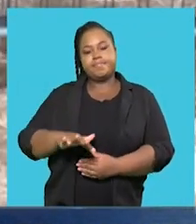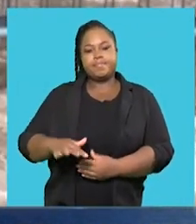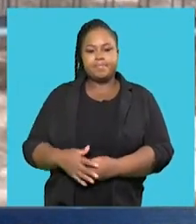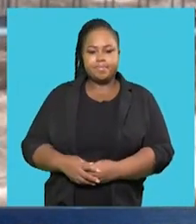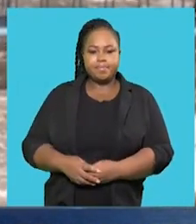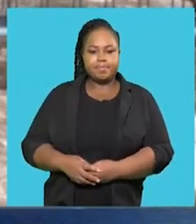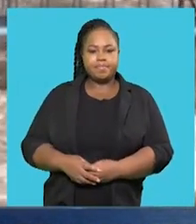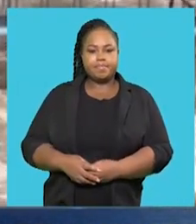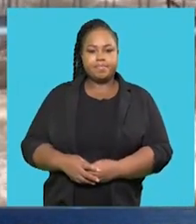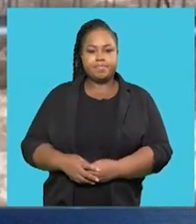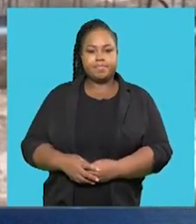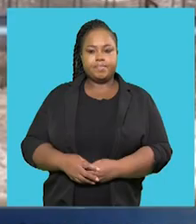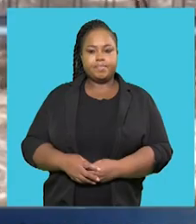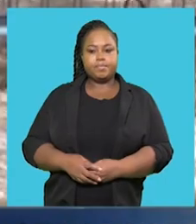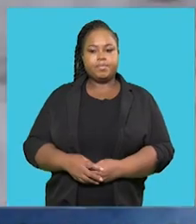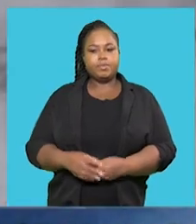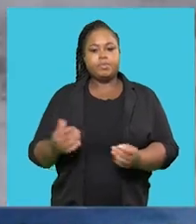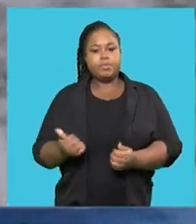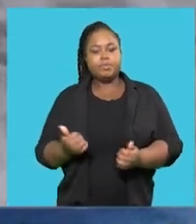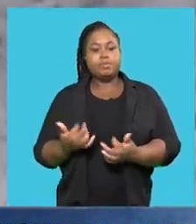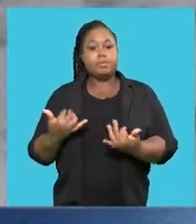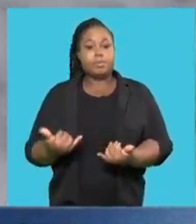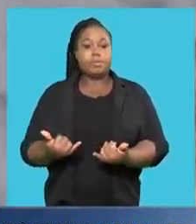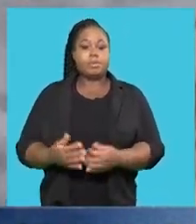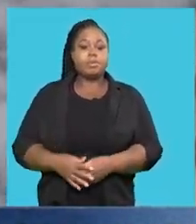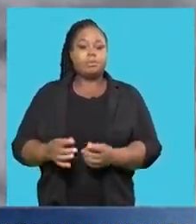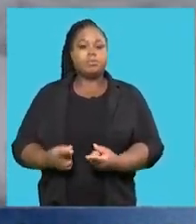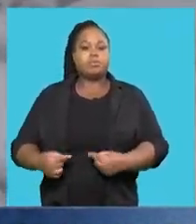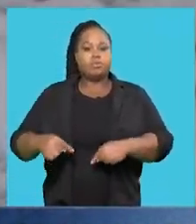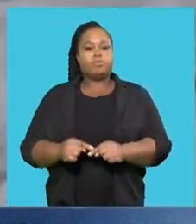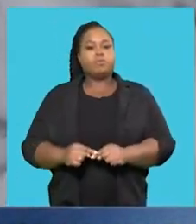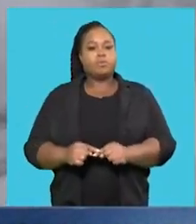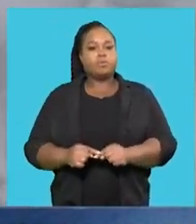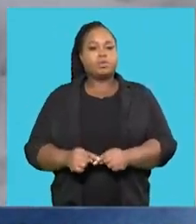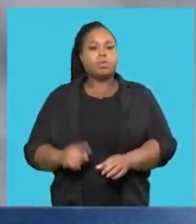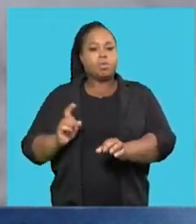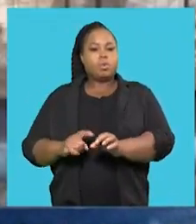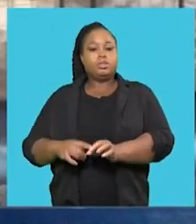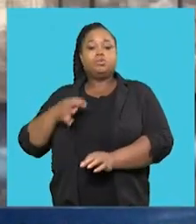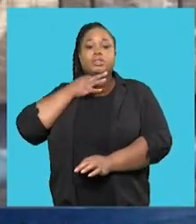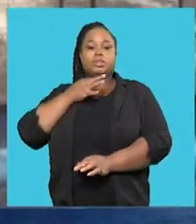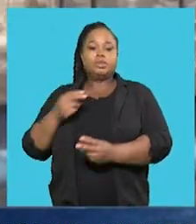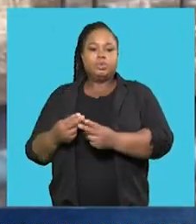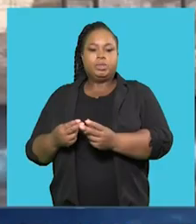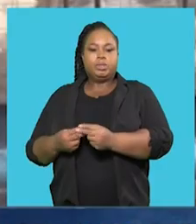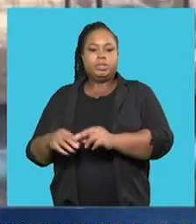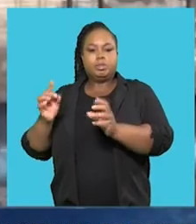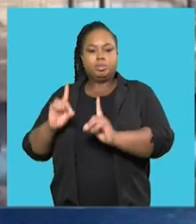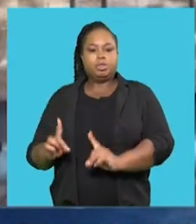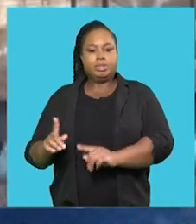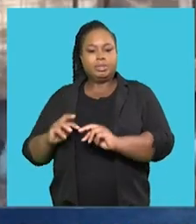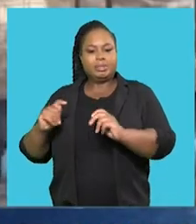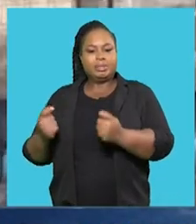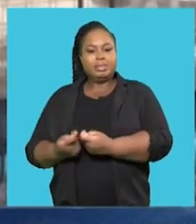We have already activated our aquatic rescue unit which is a specialized team which